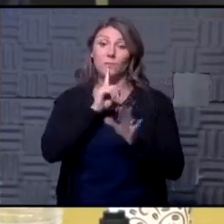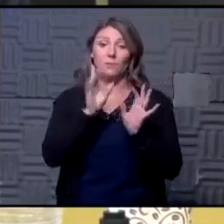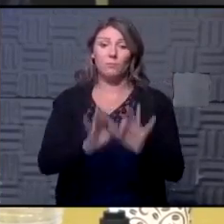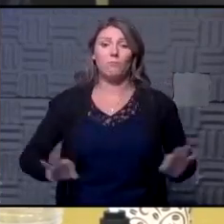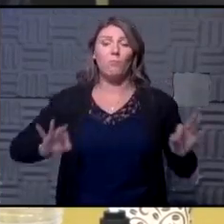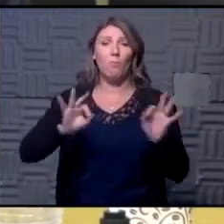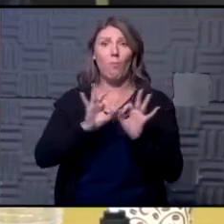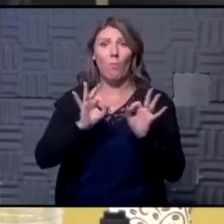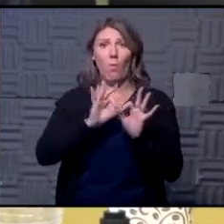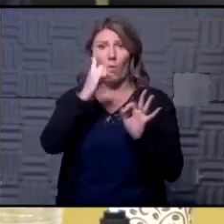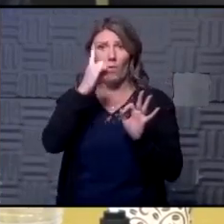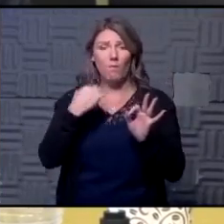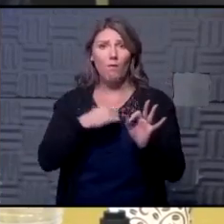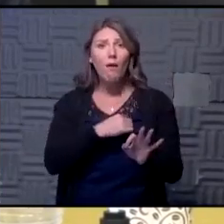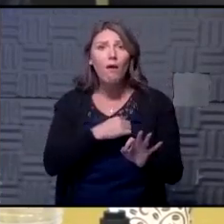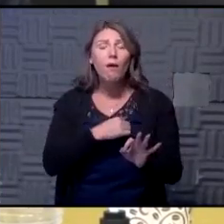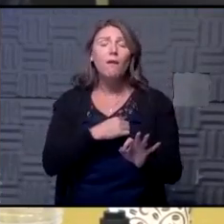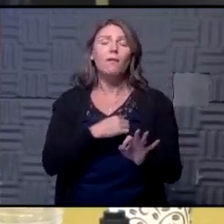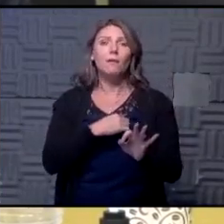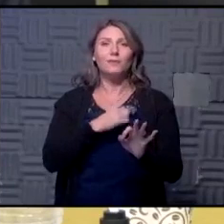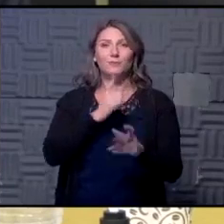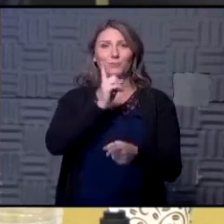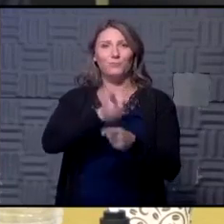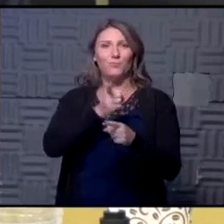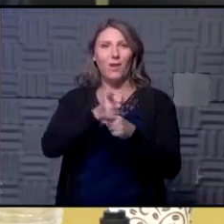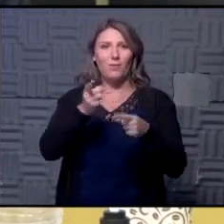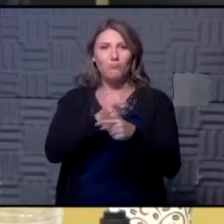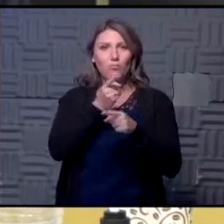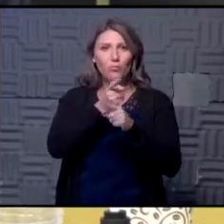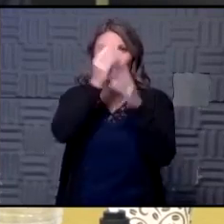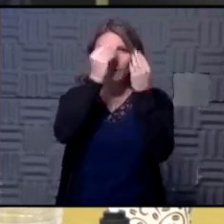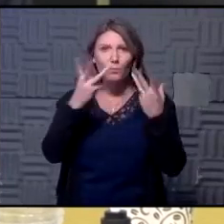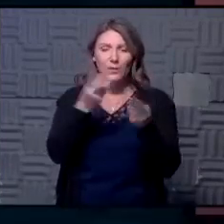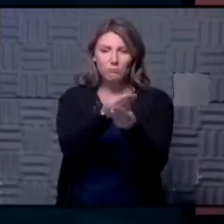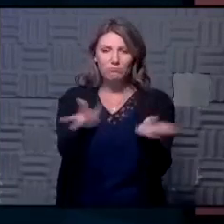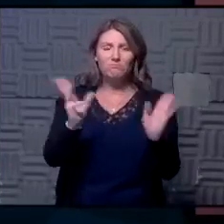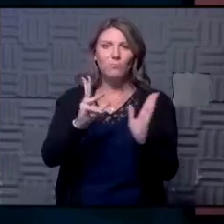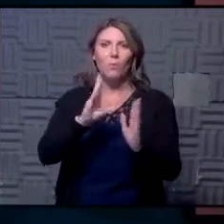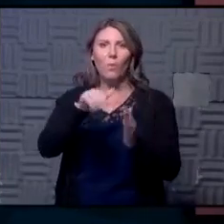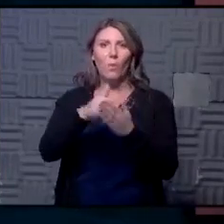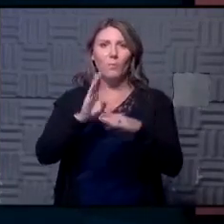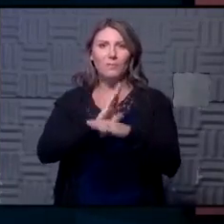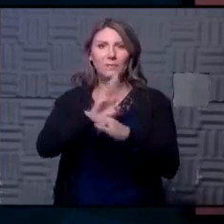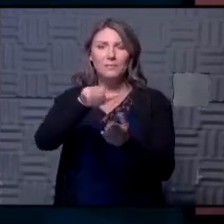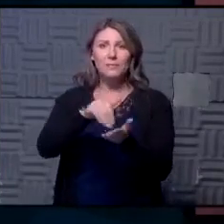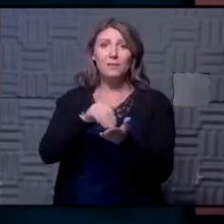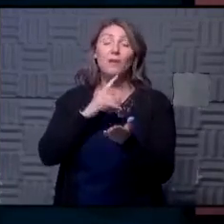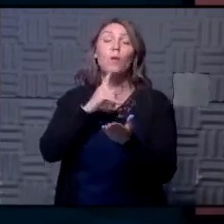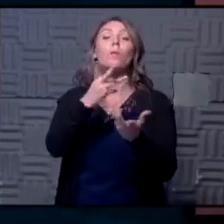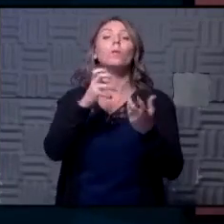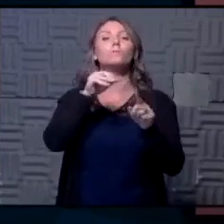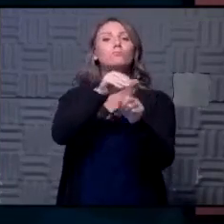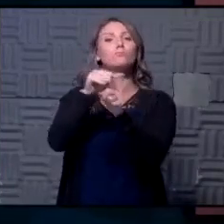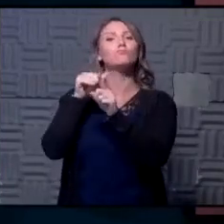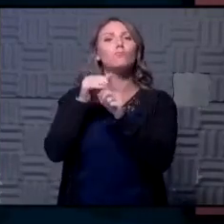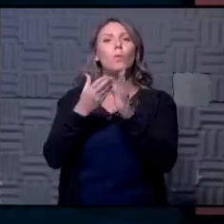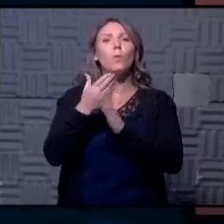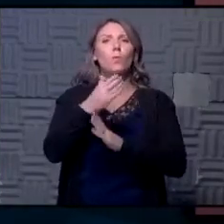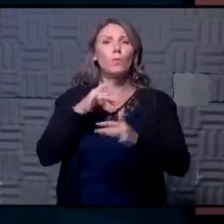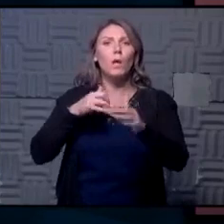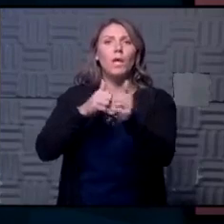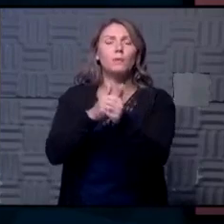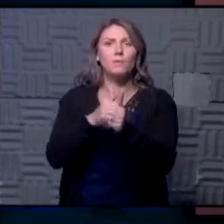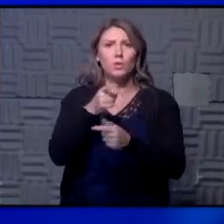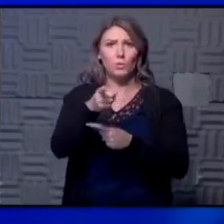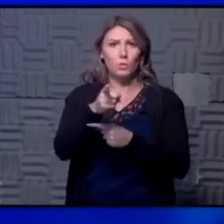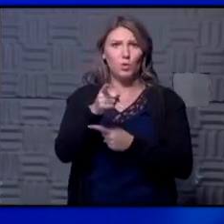for us to make sure that the right information was getting to our business owners so I just want to remind people throughout throughout the update where you